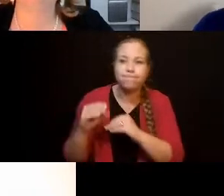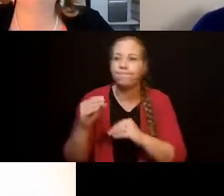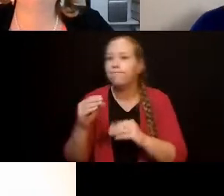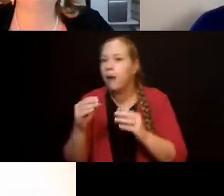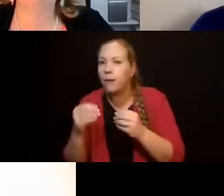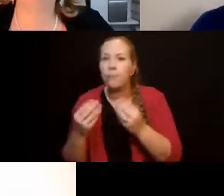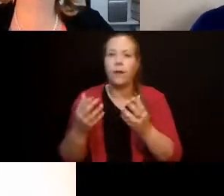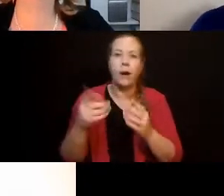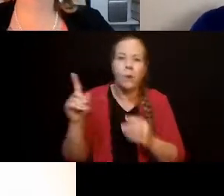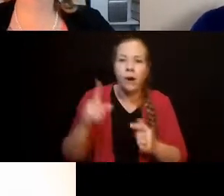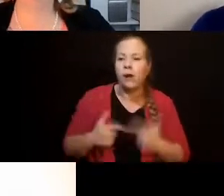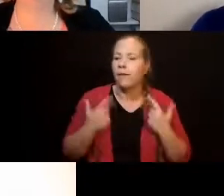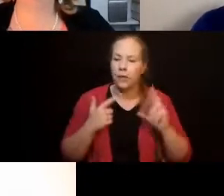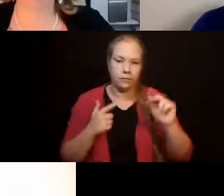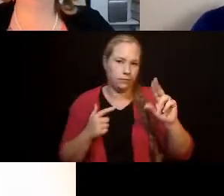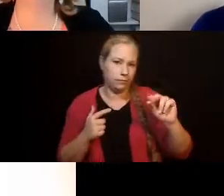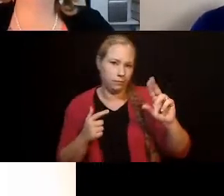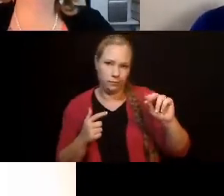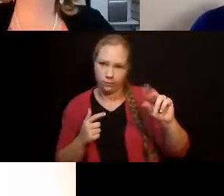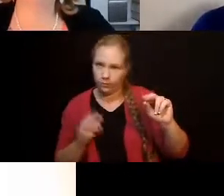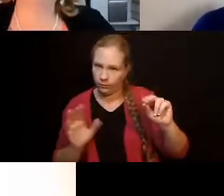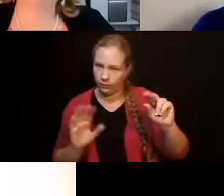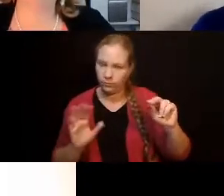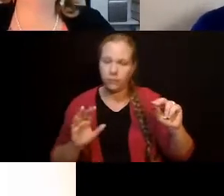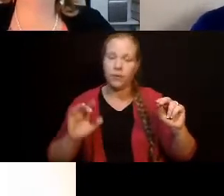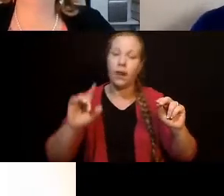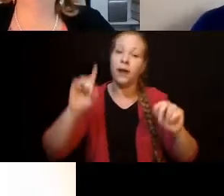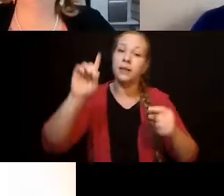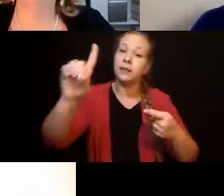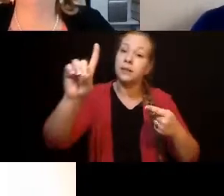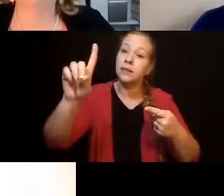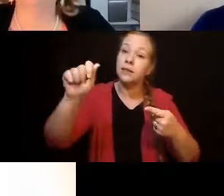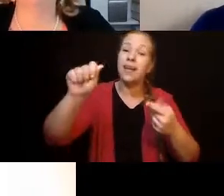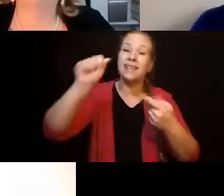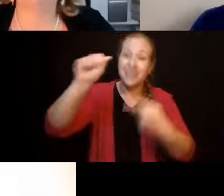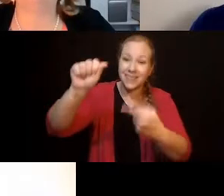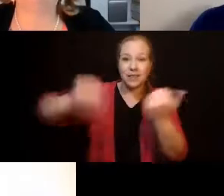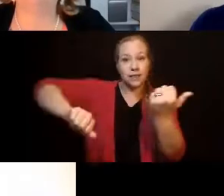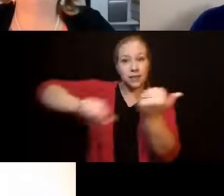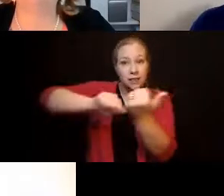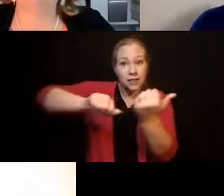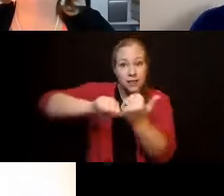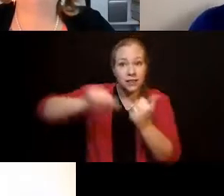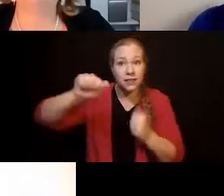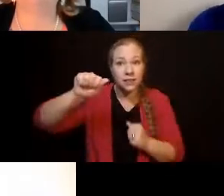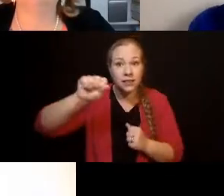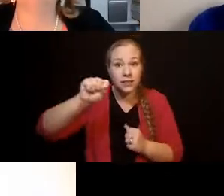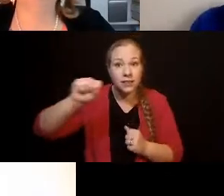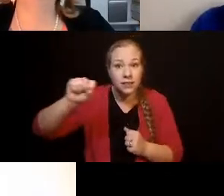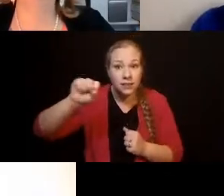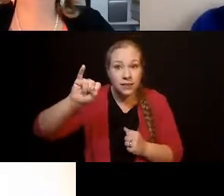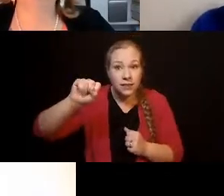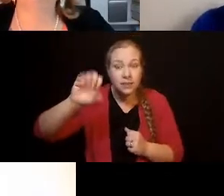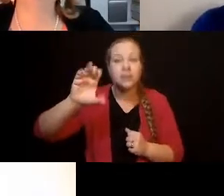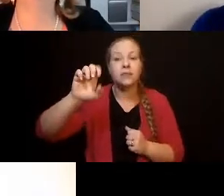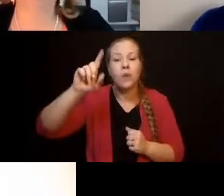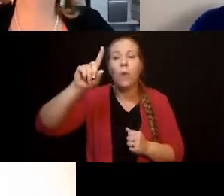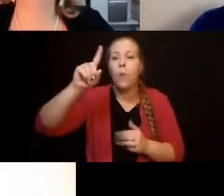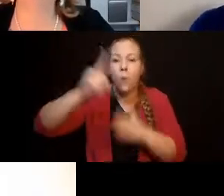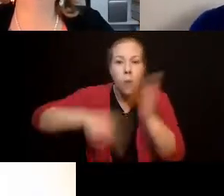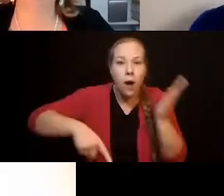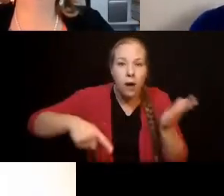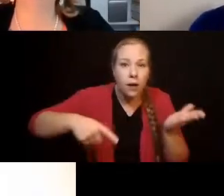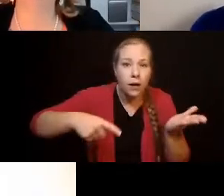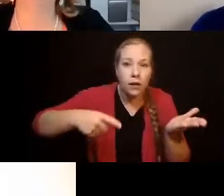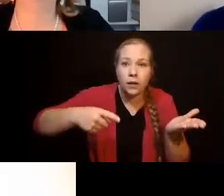They provide assistance for wherever your son or daughter might live. So your son or